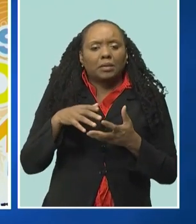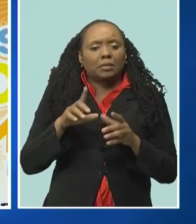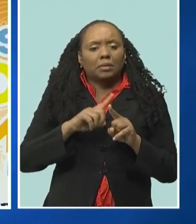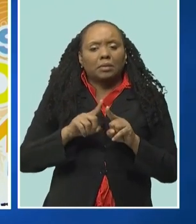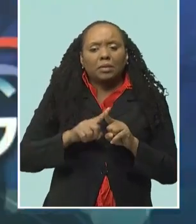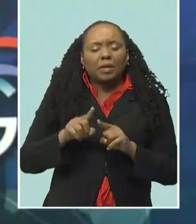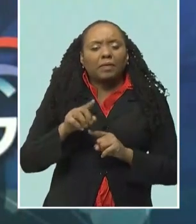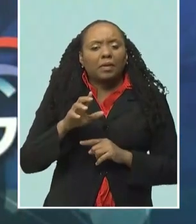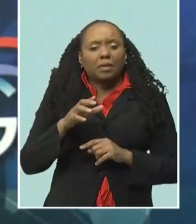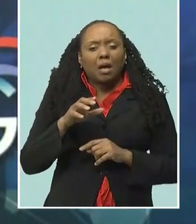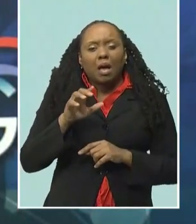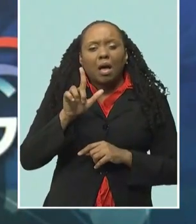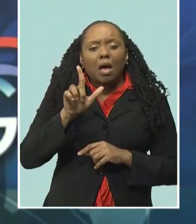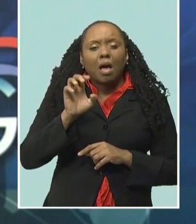grape.